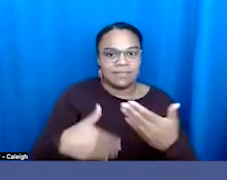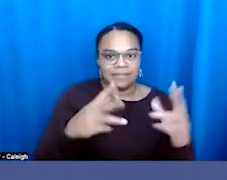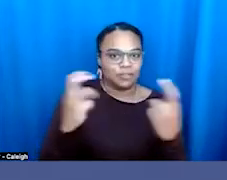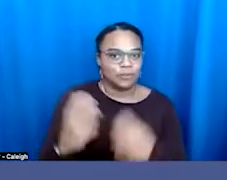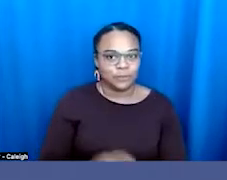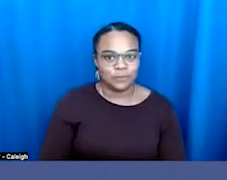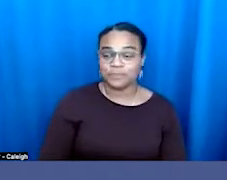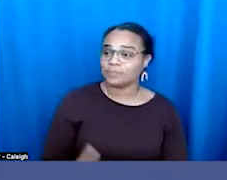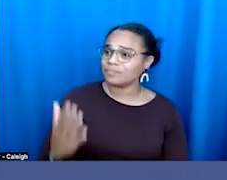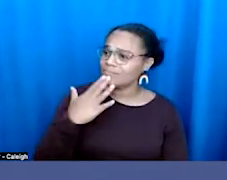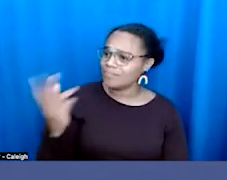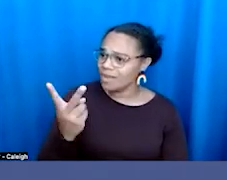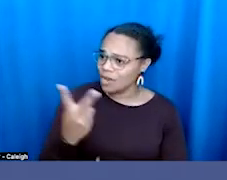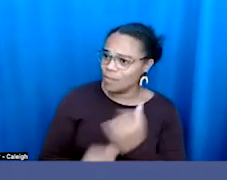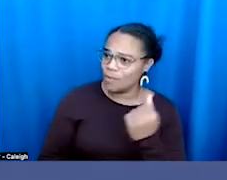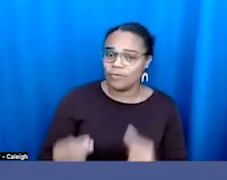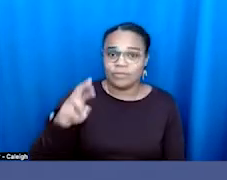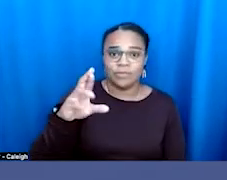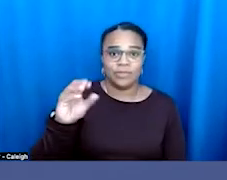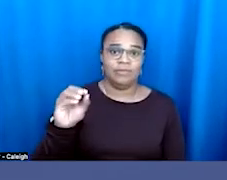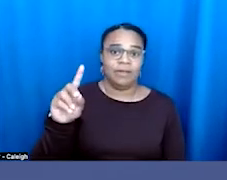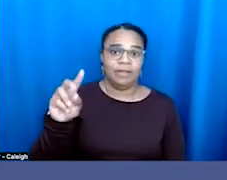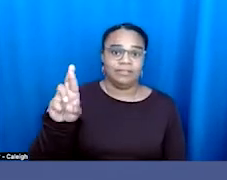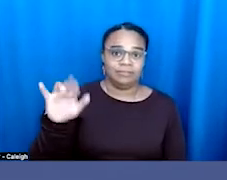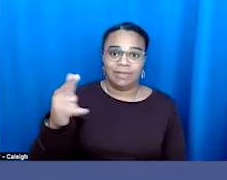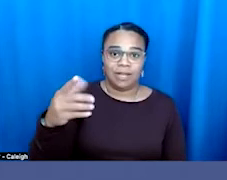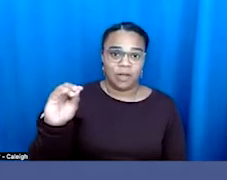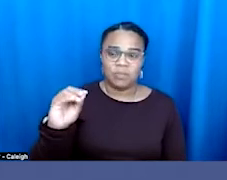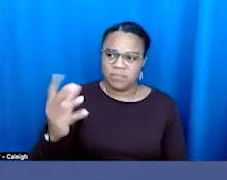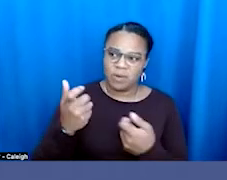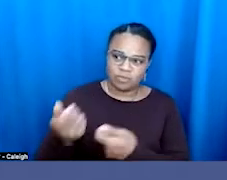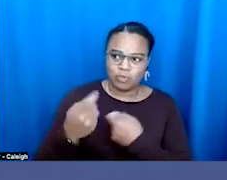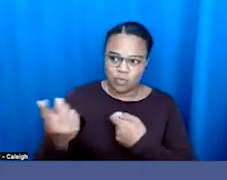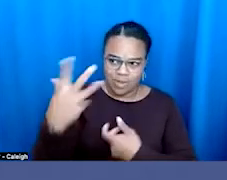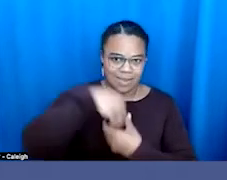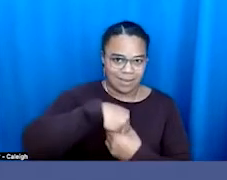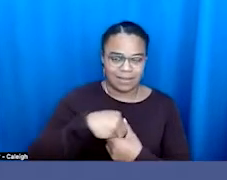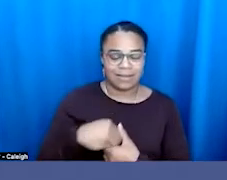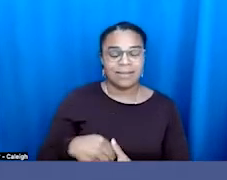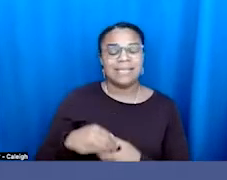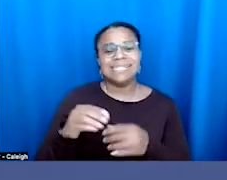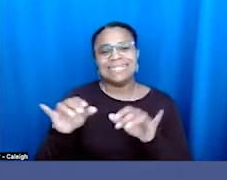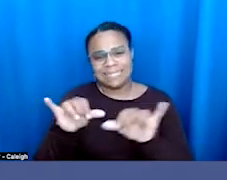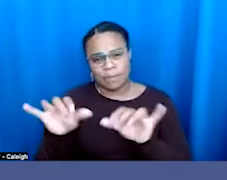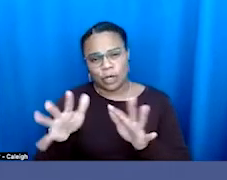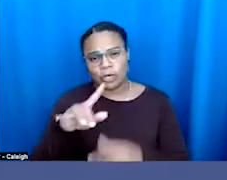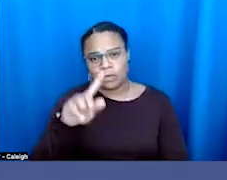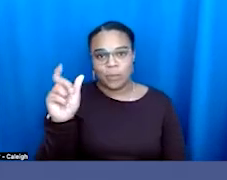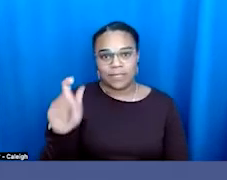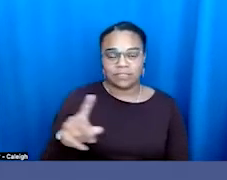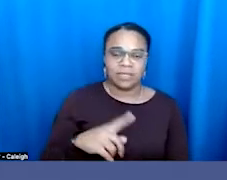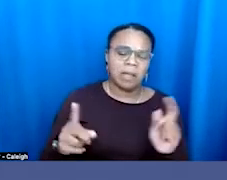Thank you both. Rodrigo, I'm going to bring you in and similar question, but what are you seeing